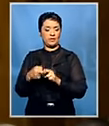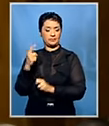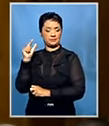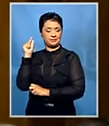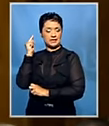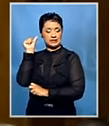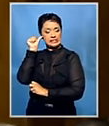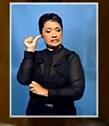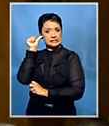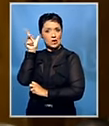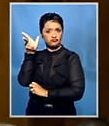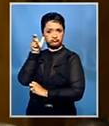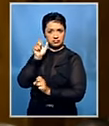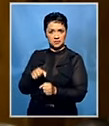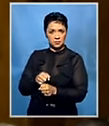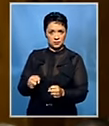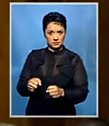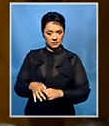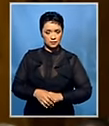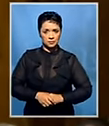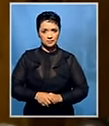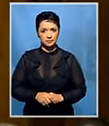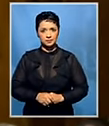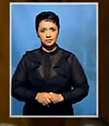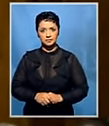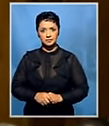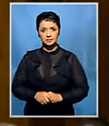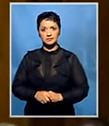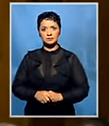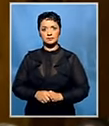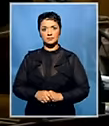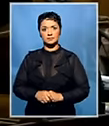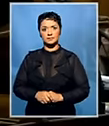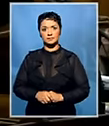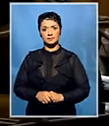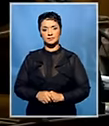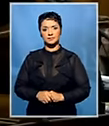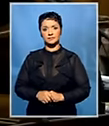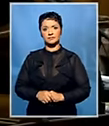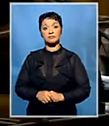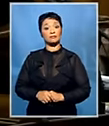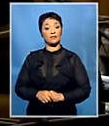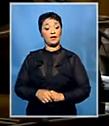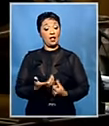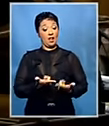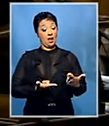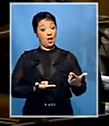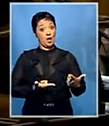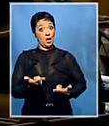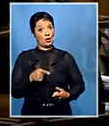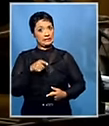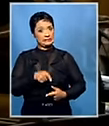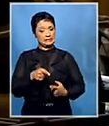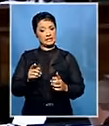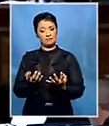where she deals with it. She deals with every aspect. But the defense had a tough time